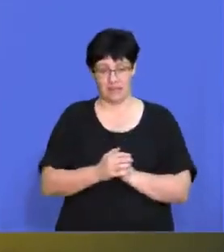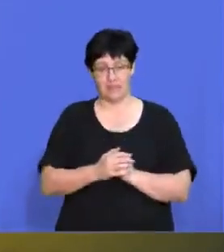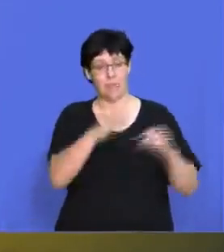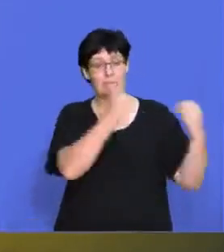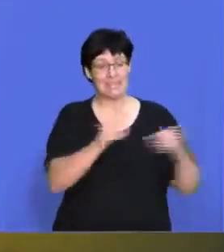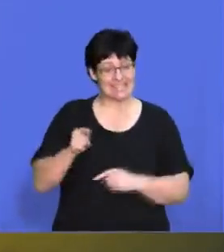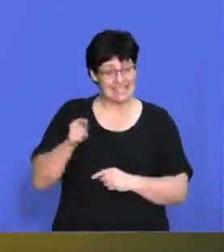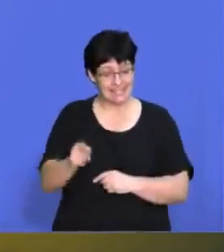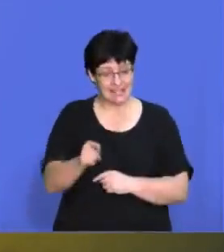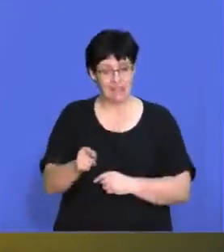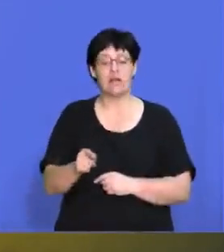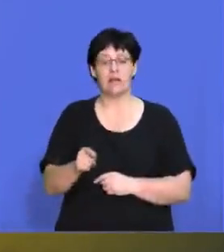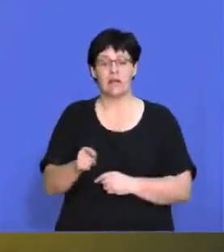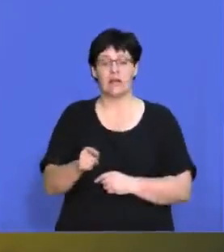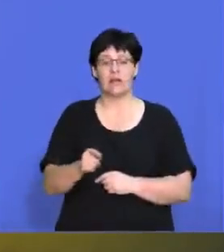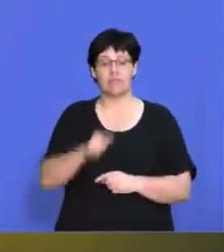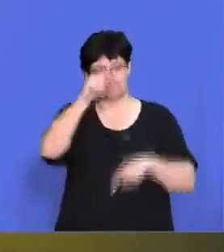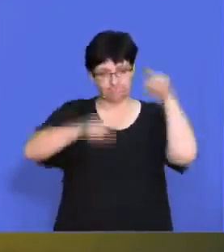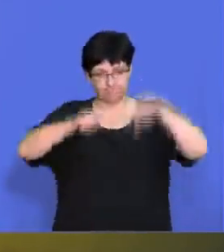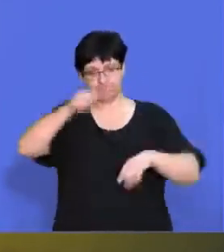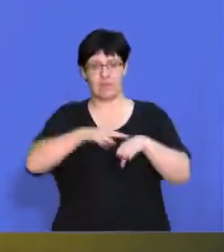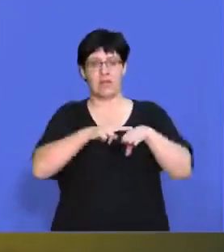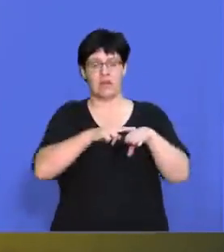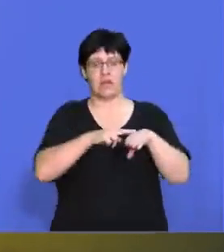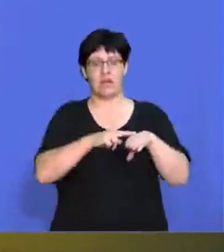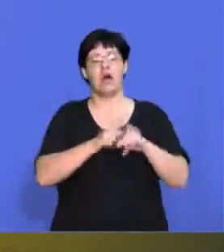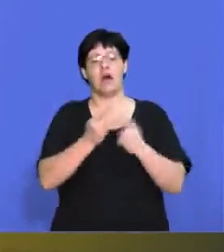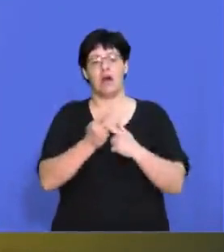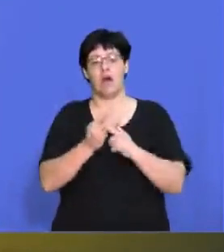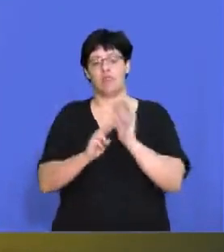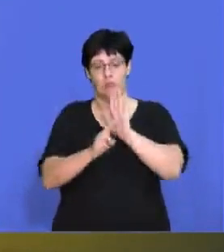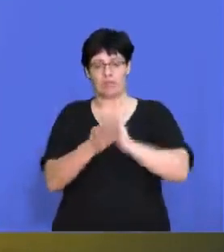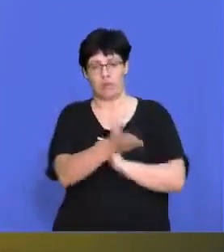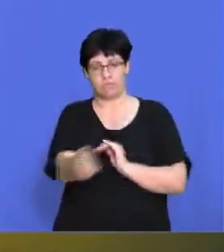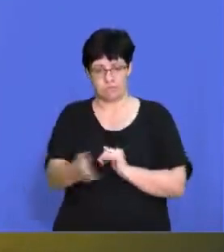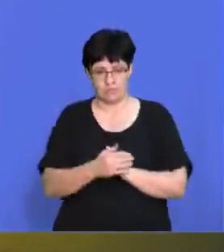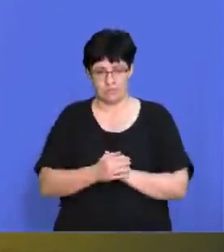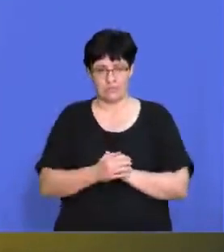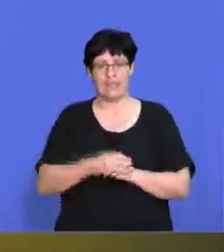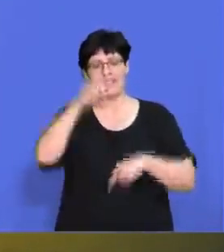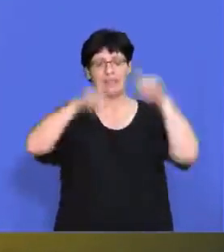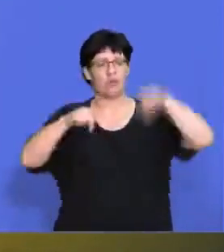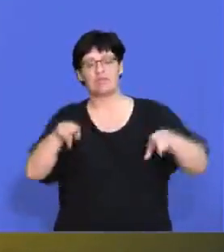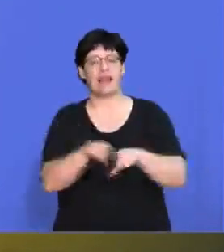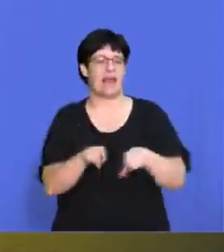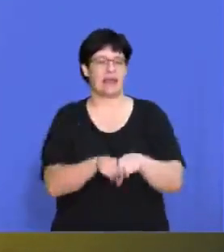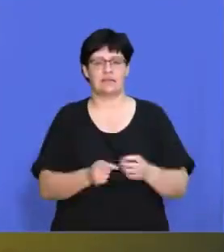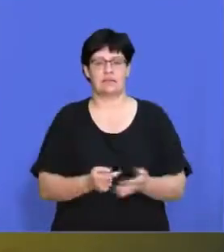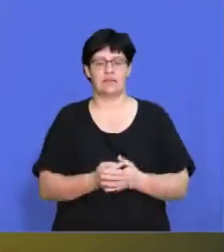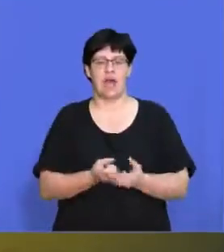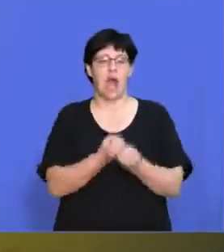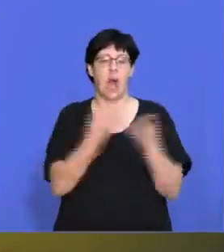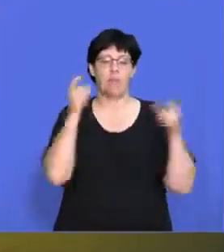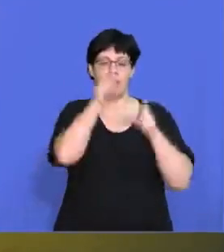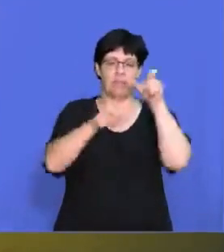and that the business is representative of the South African demographics of the country. The demographics